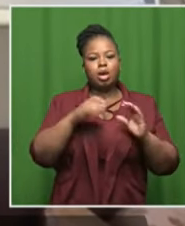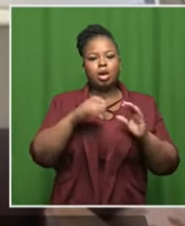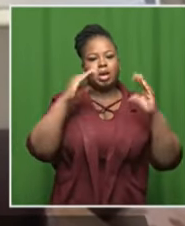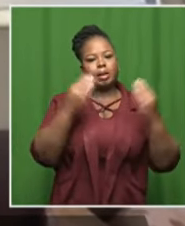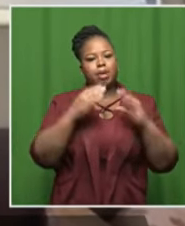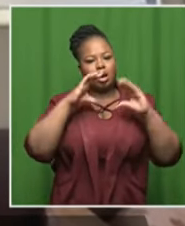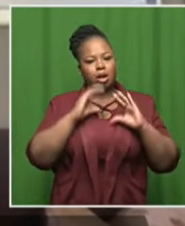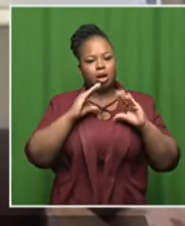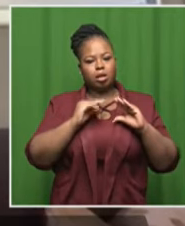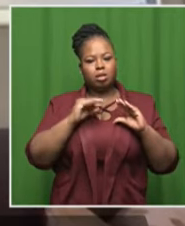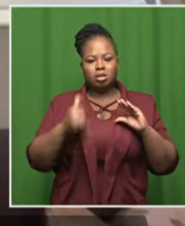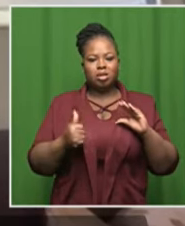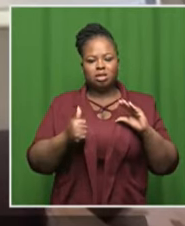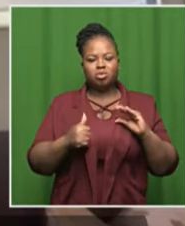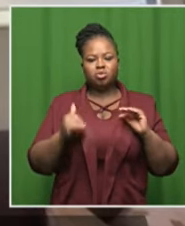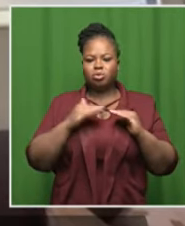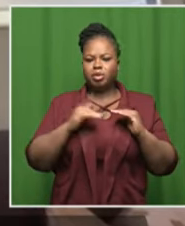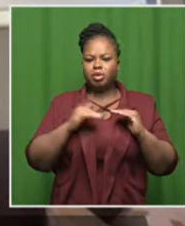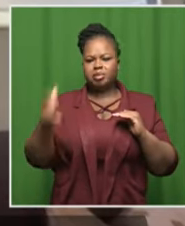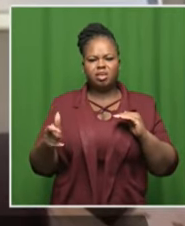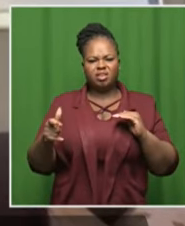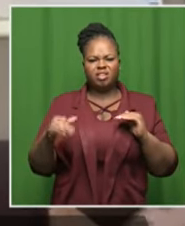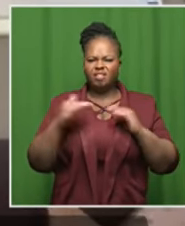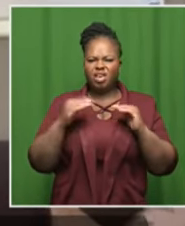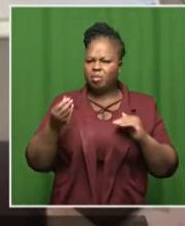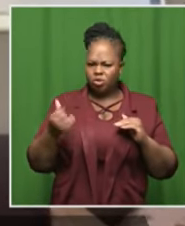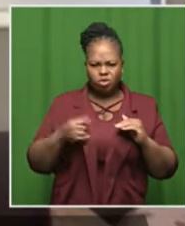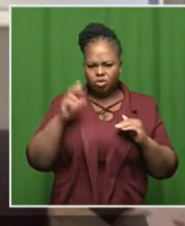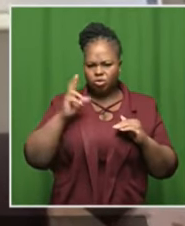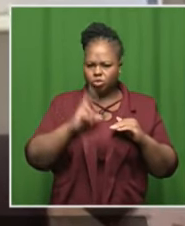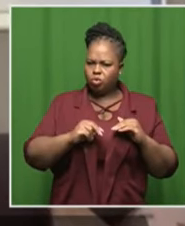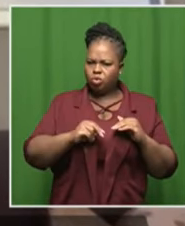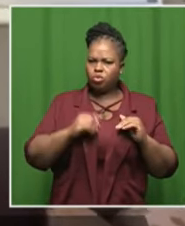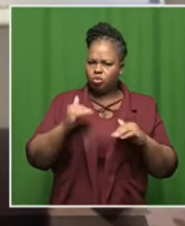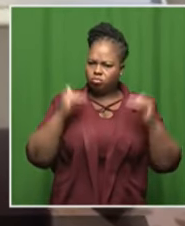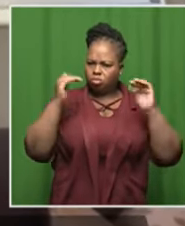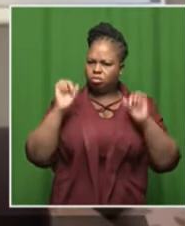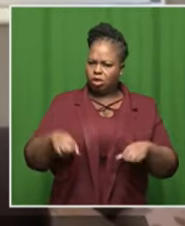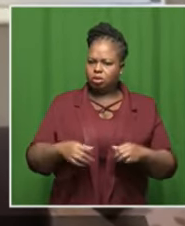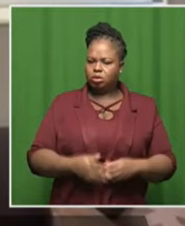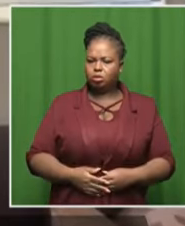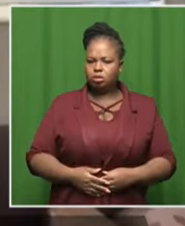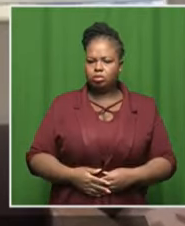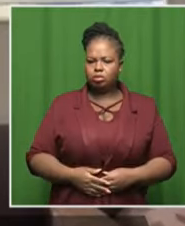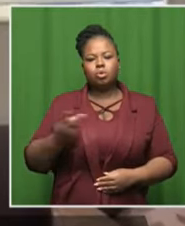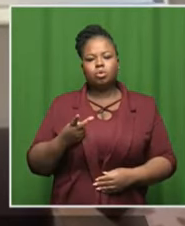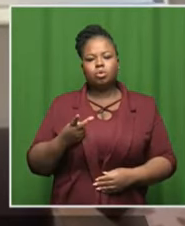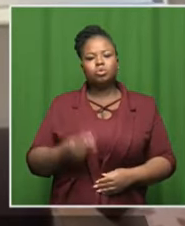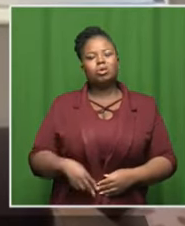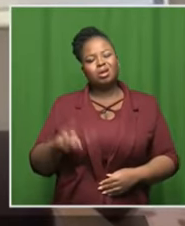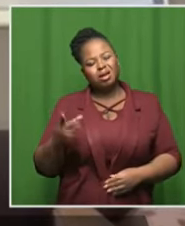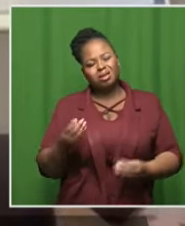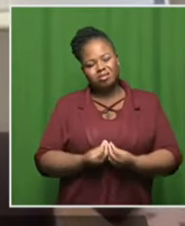and you must the fair amount you must pay the fair amount no you must set your price as an artist and then what you want to do you know the